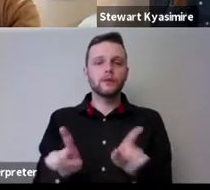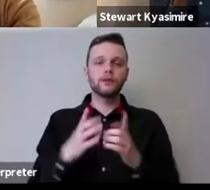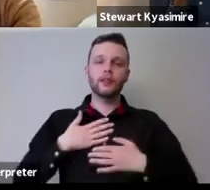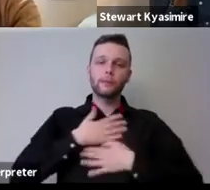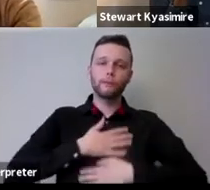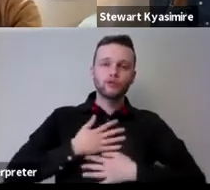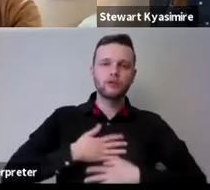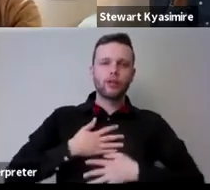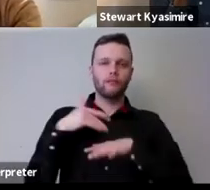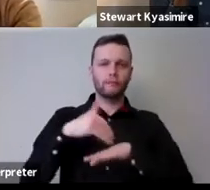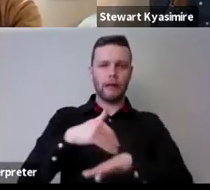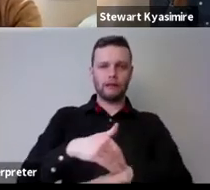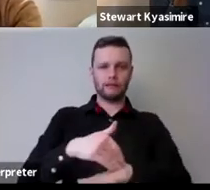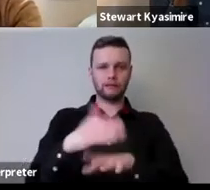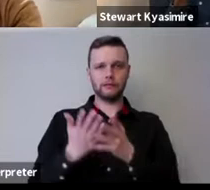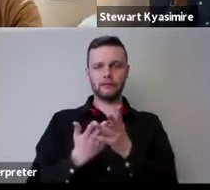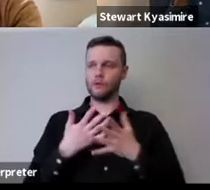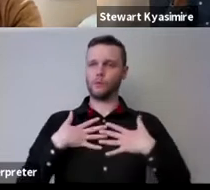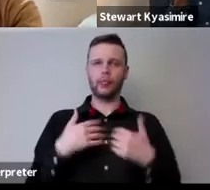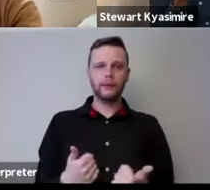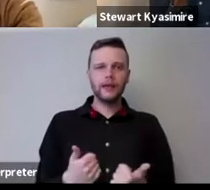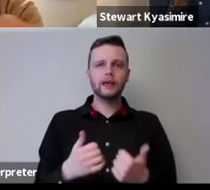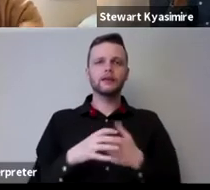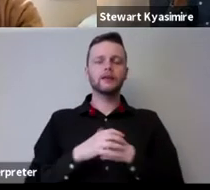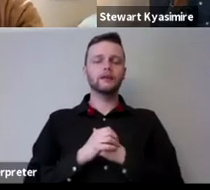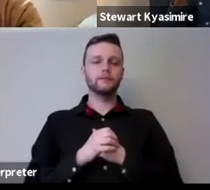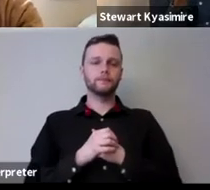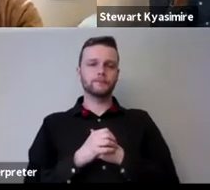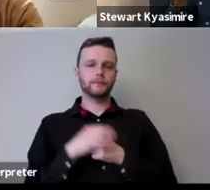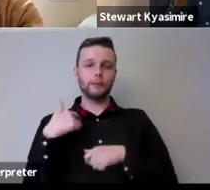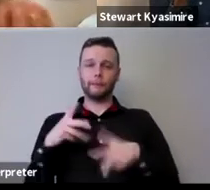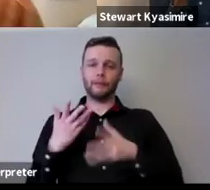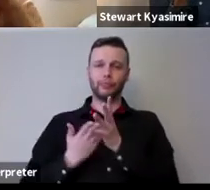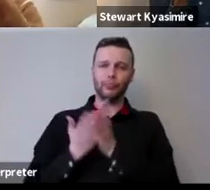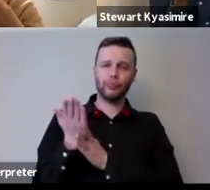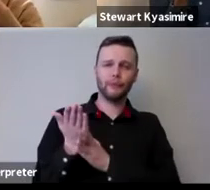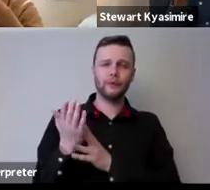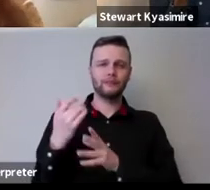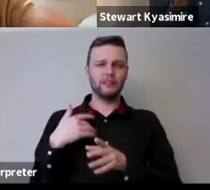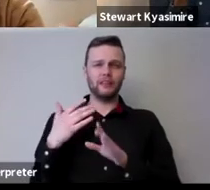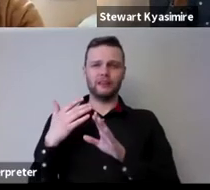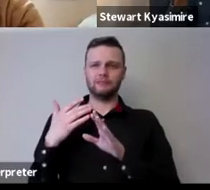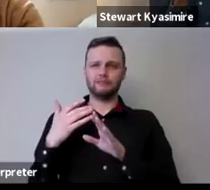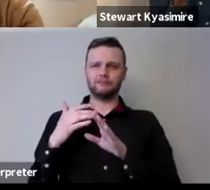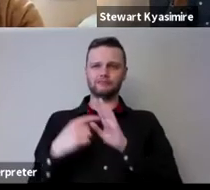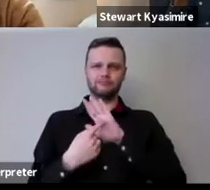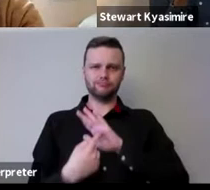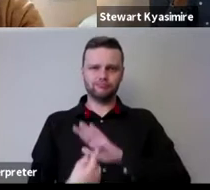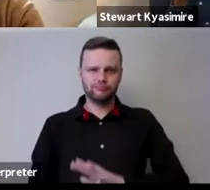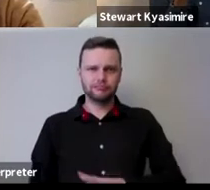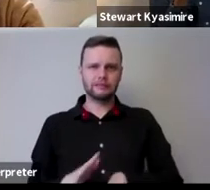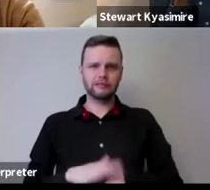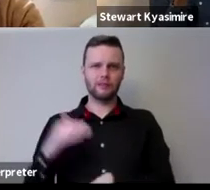impact on well-being and i went through some depressive depressive time